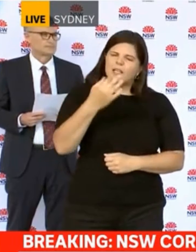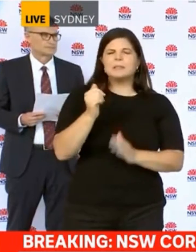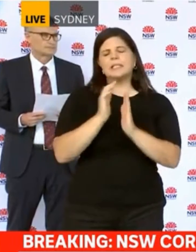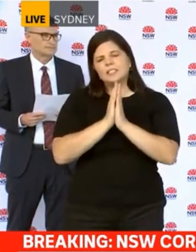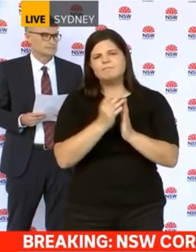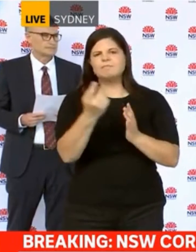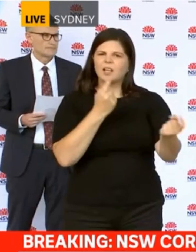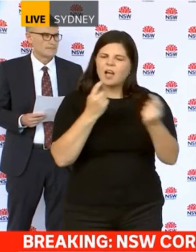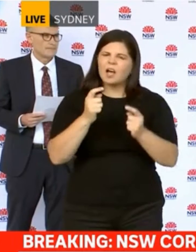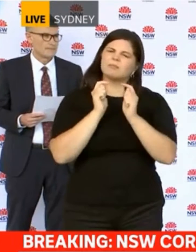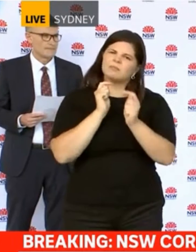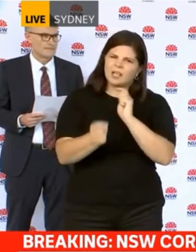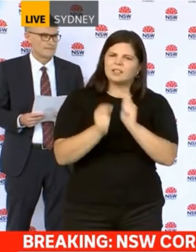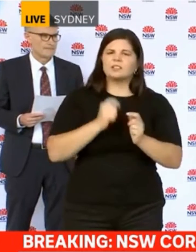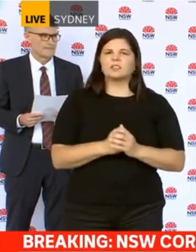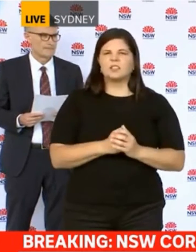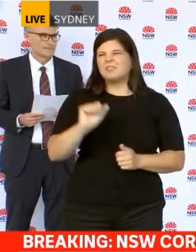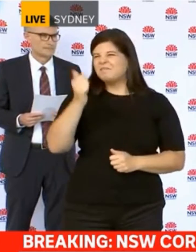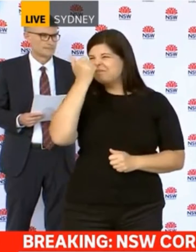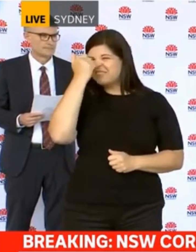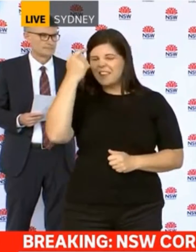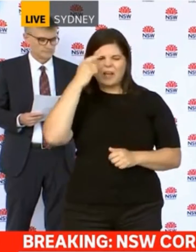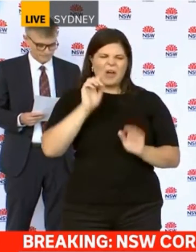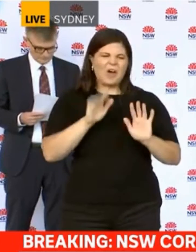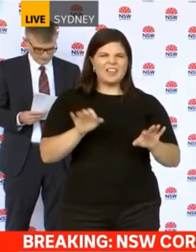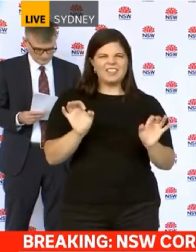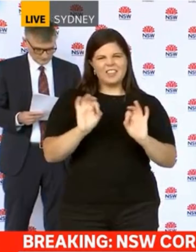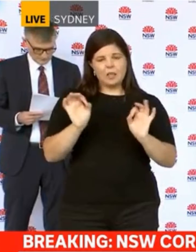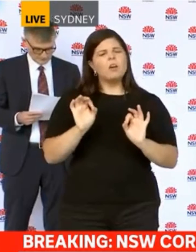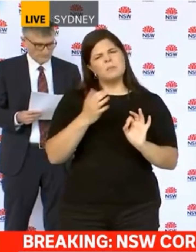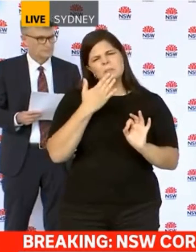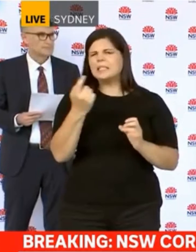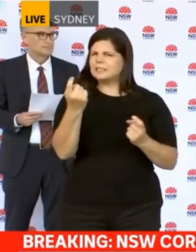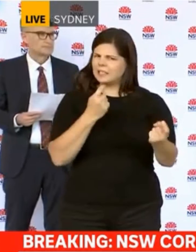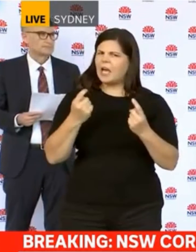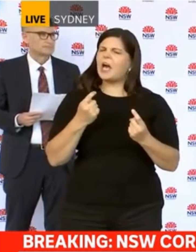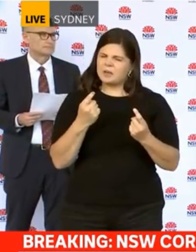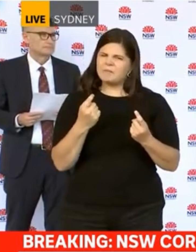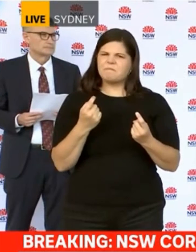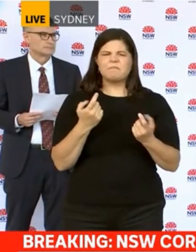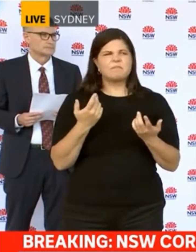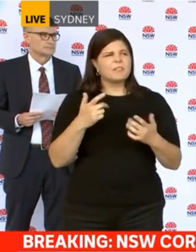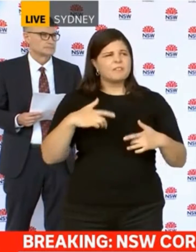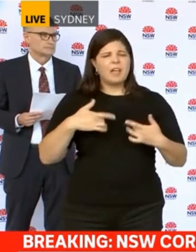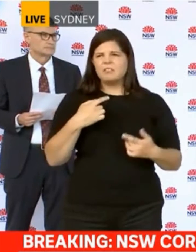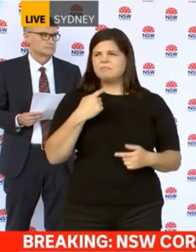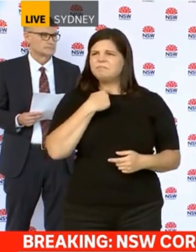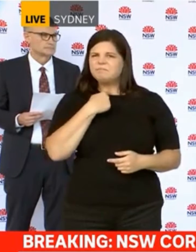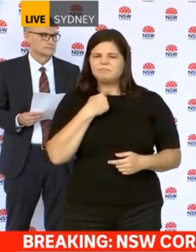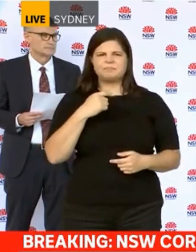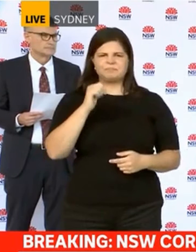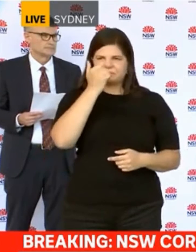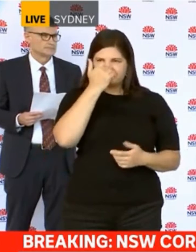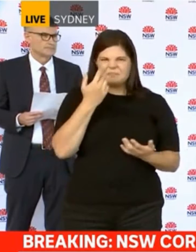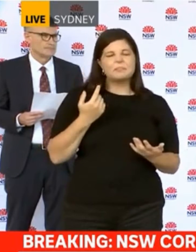to the community whether you have the mildest of symptoms, please make sure you come forward and get tested and follow the rules.